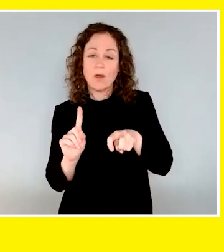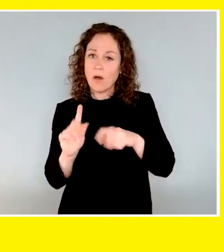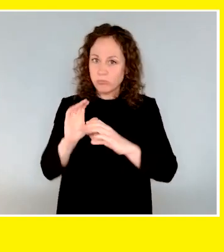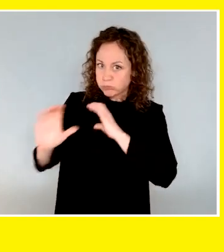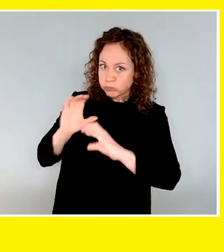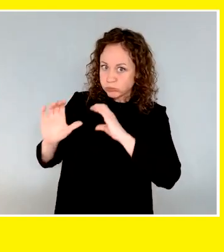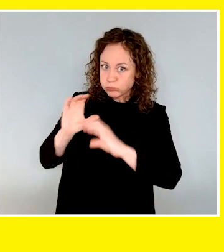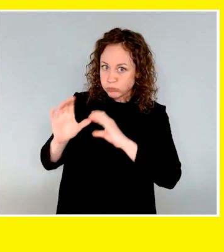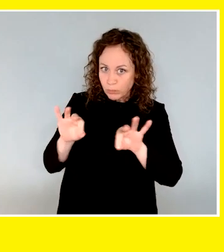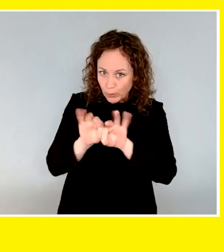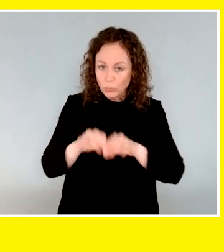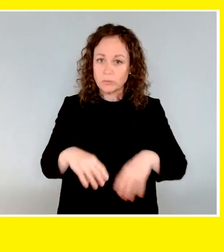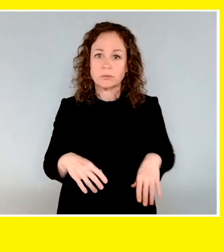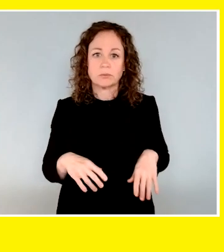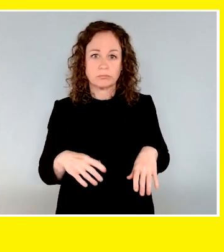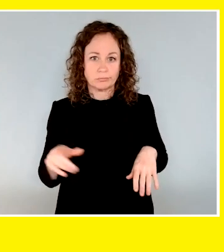and trust for the handler.